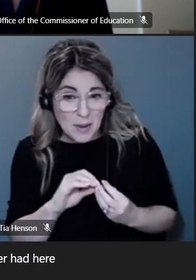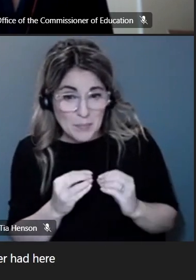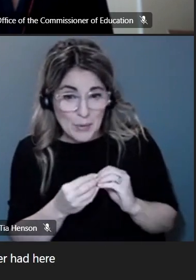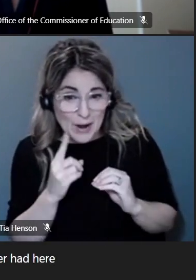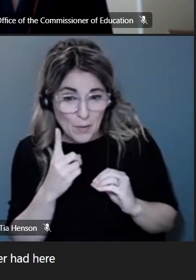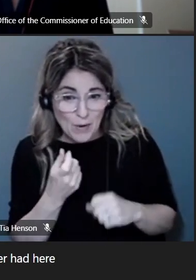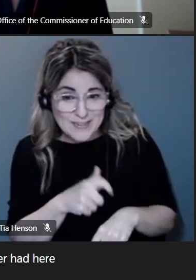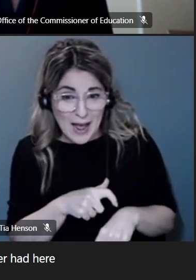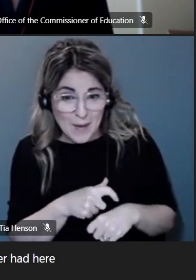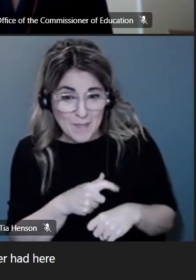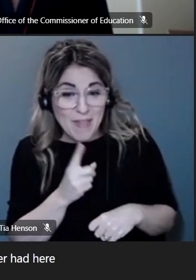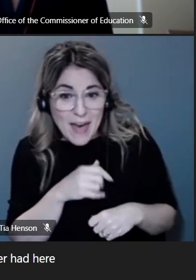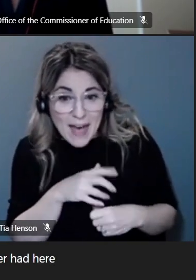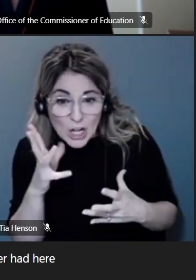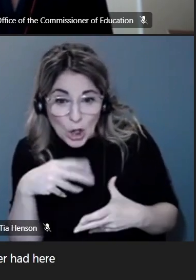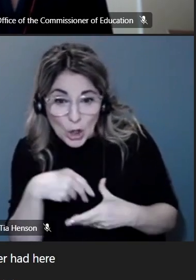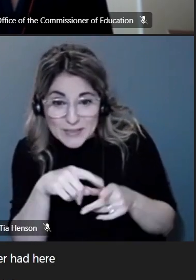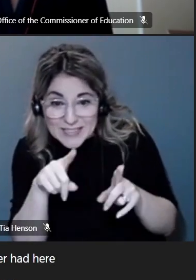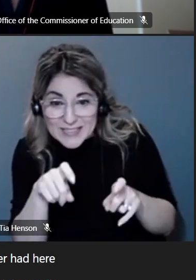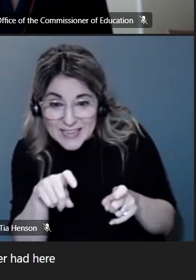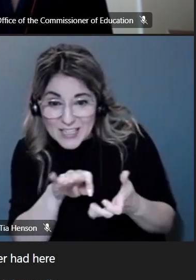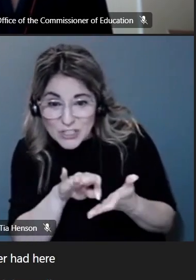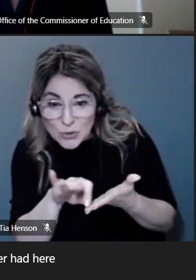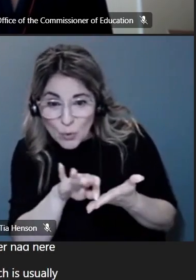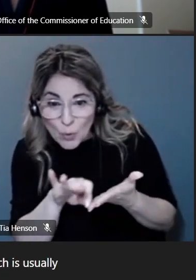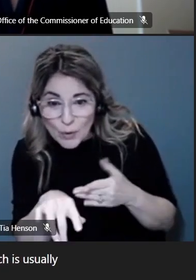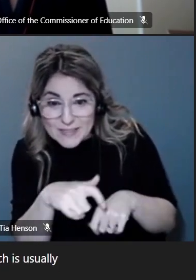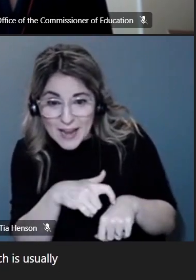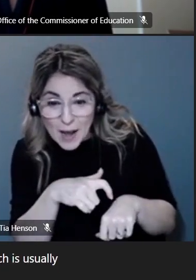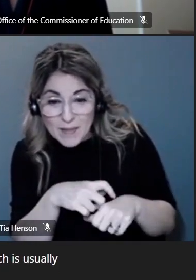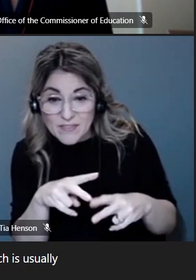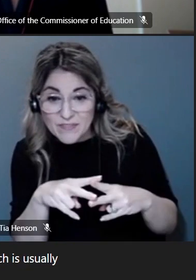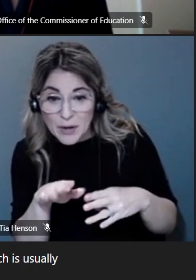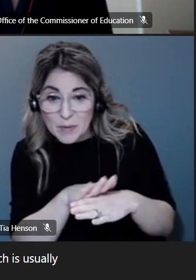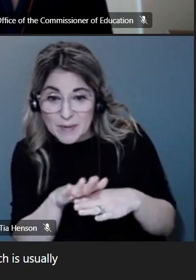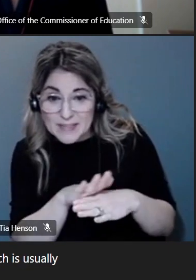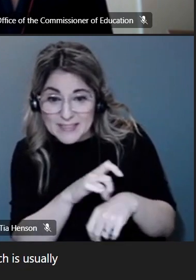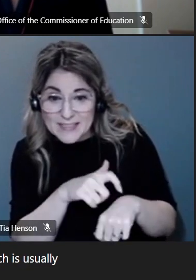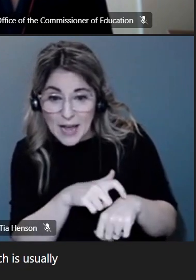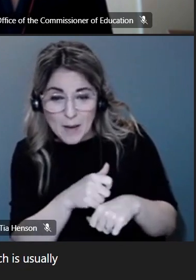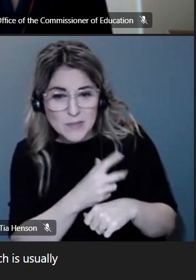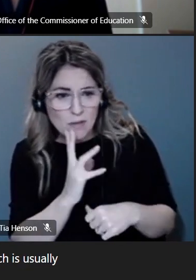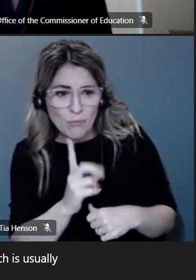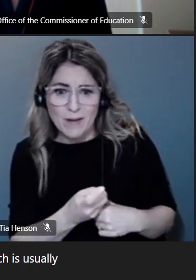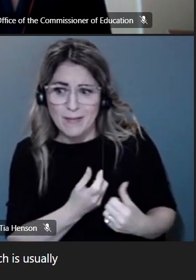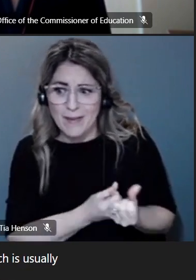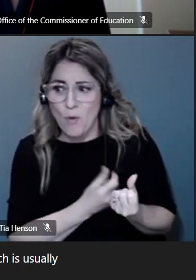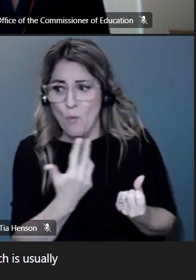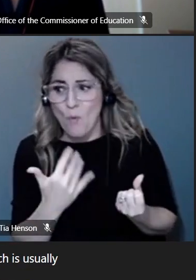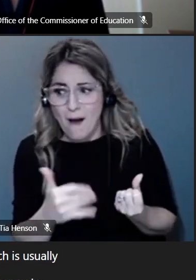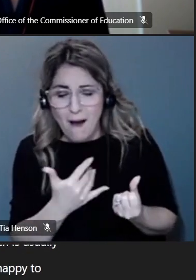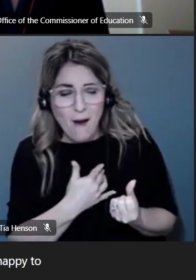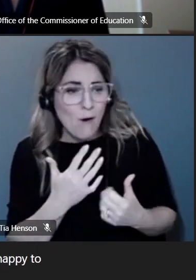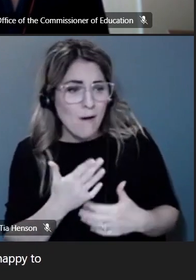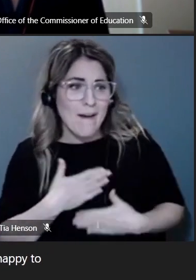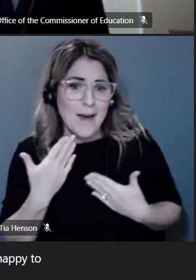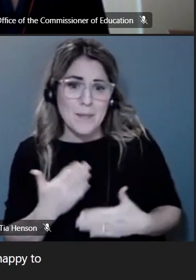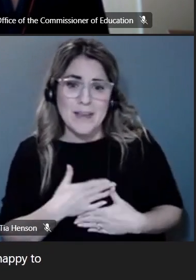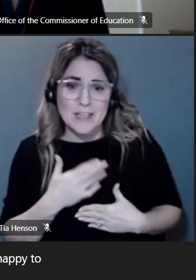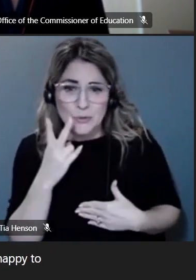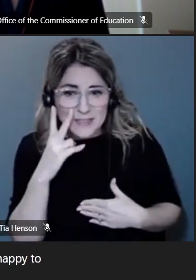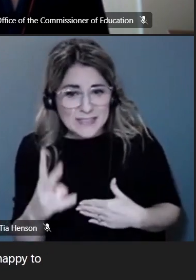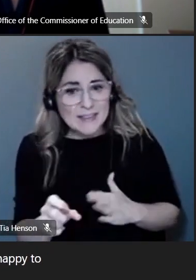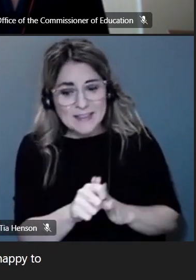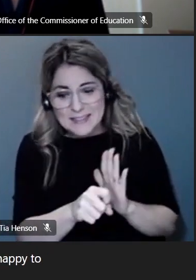and that includes test score time which is usually a very very busy time for us so i was really really happy to see um our state